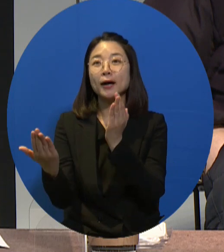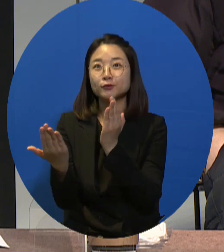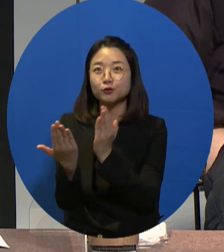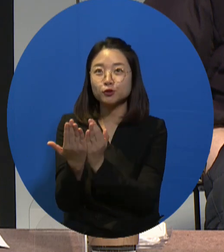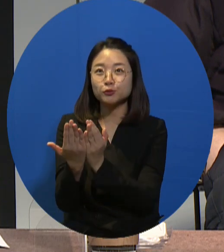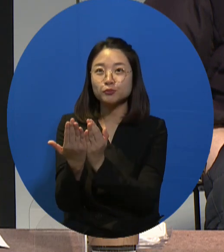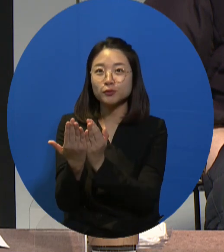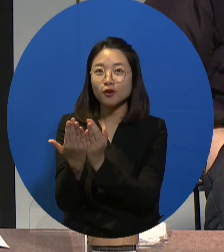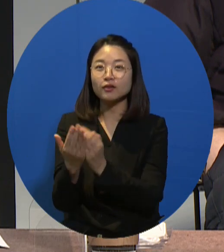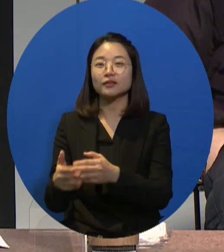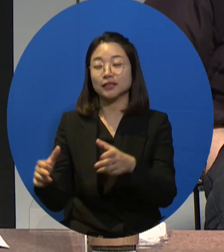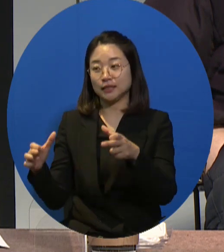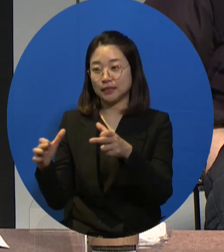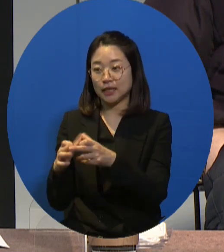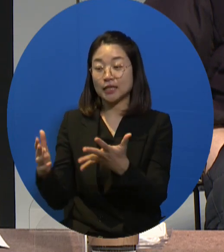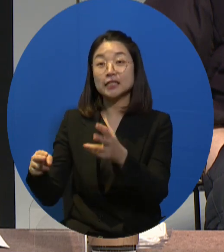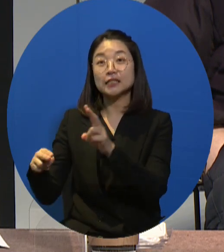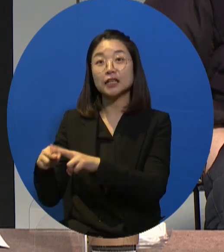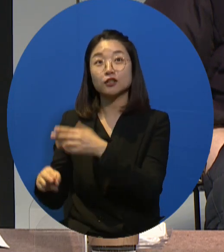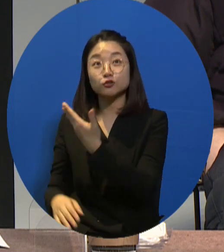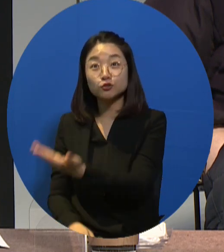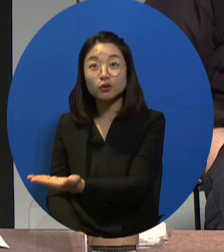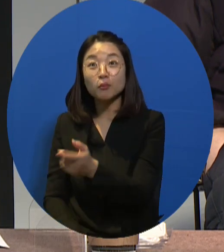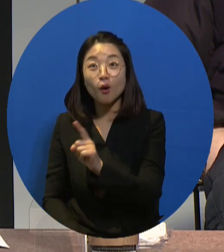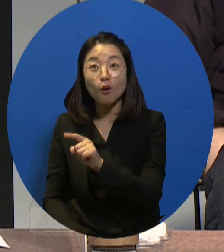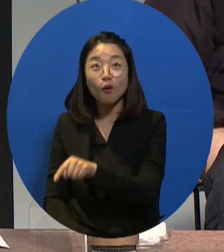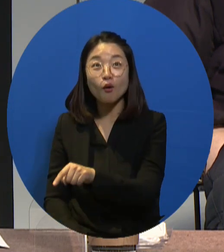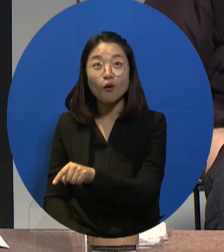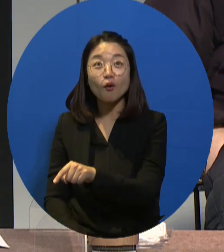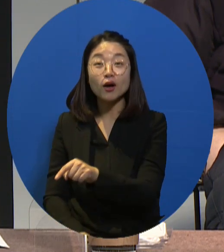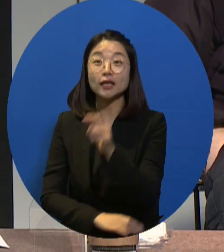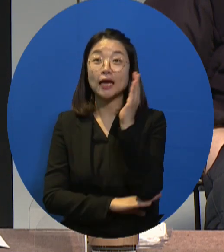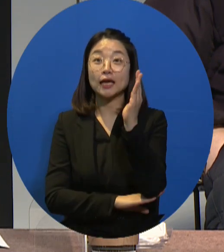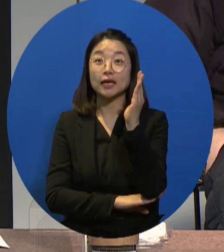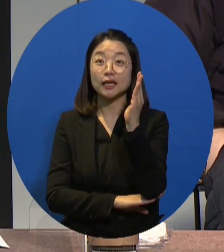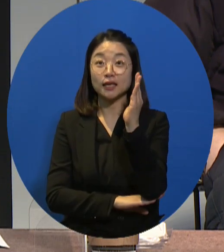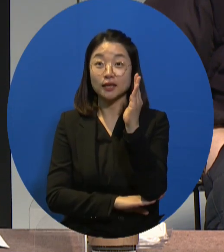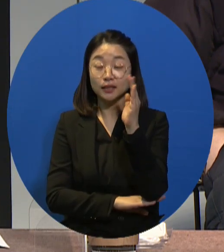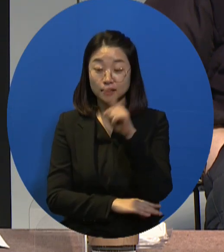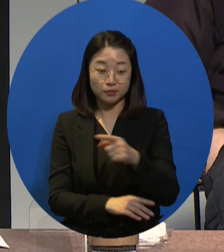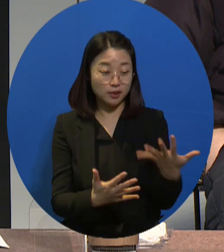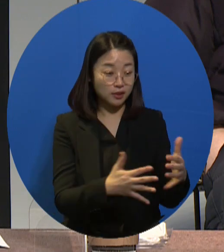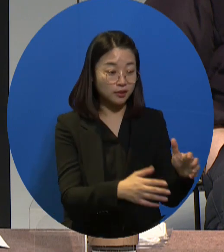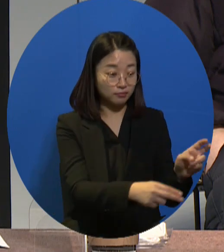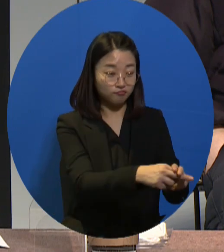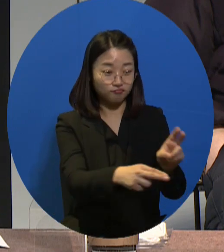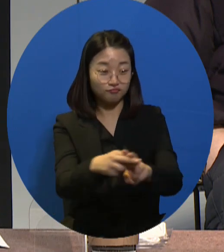personalized public citizen work. We call it rights-based citizen work.